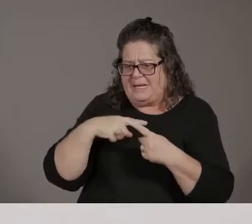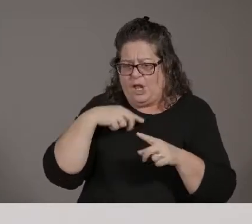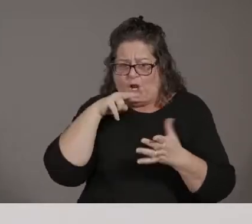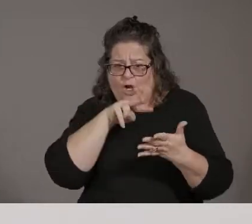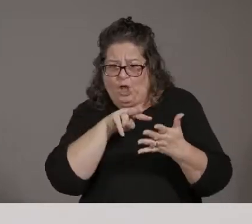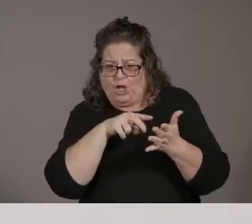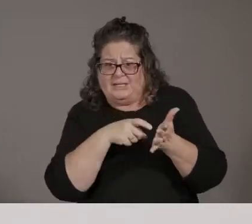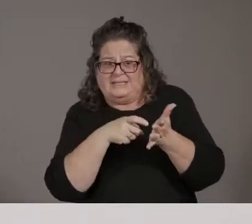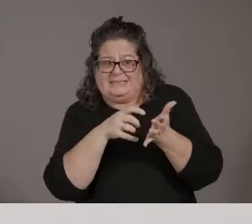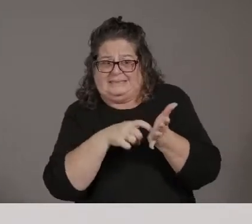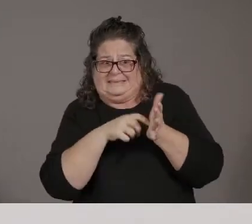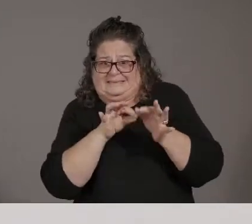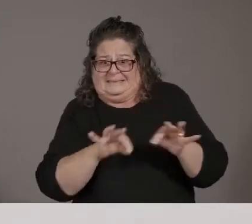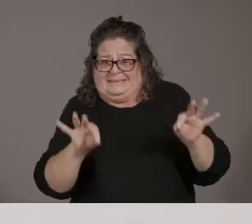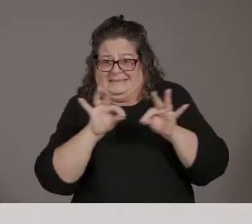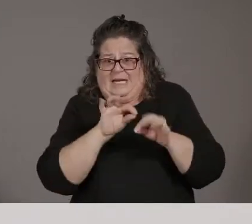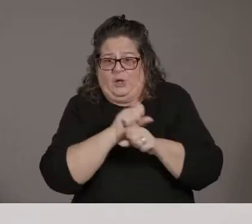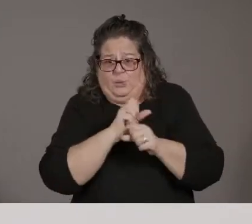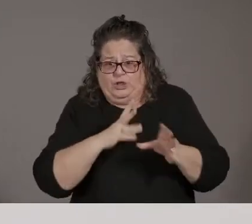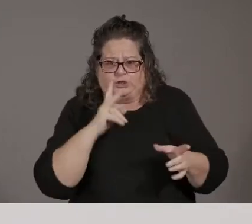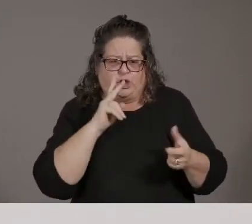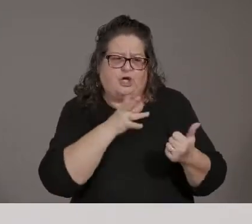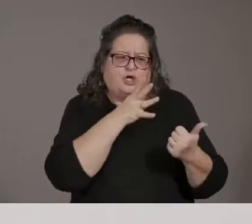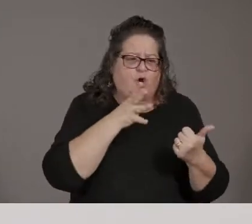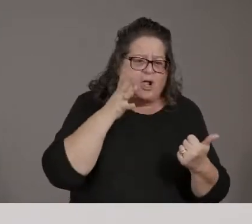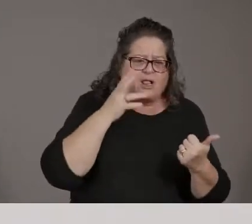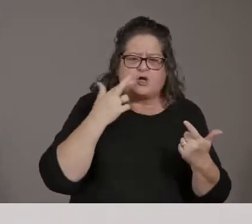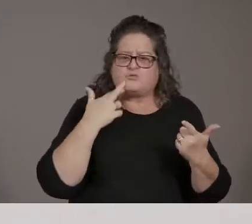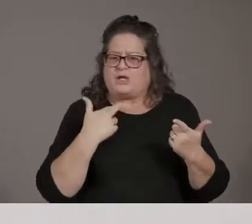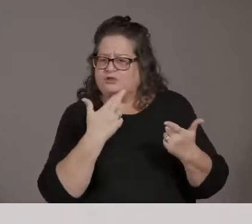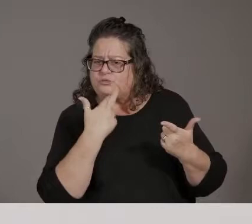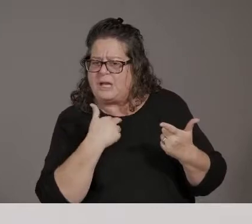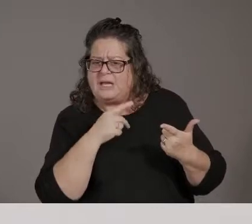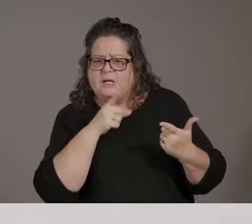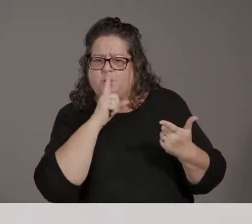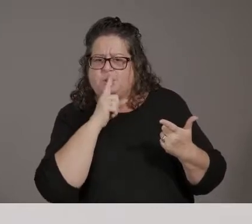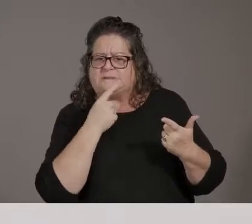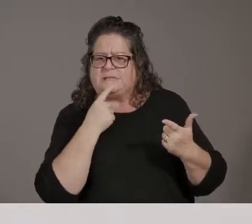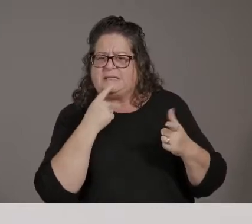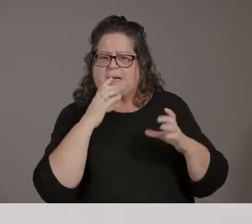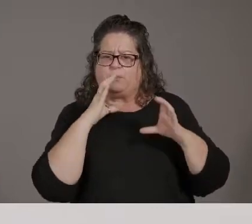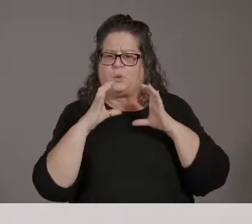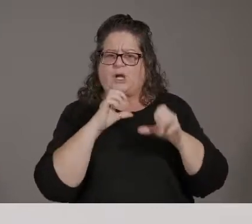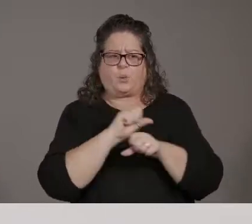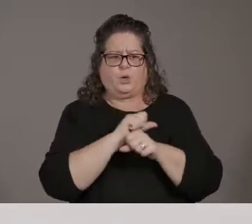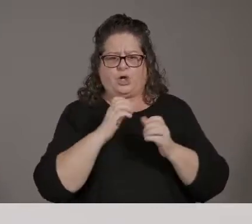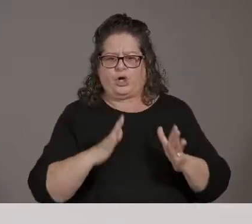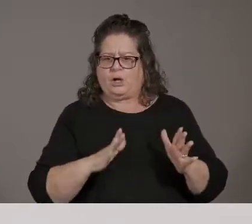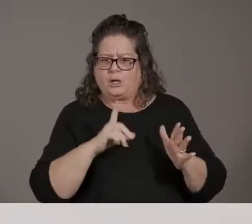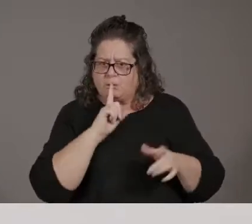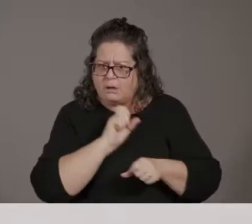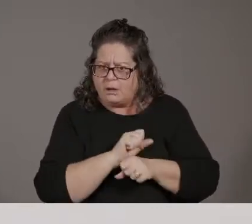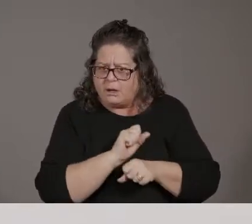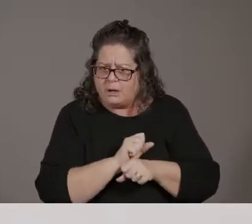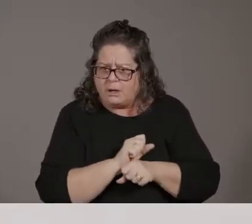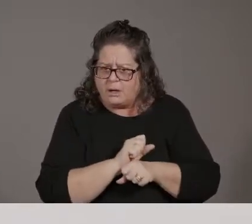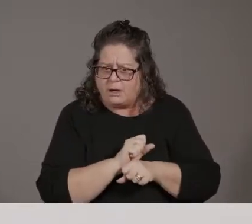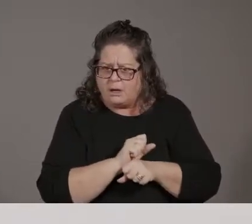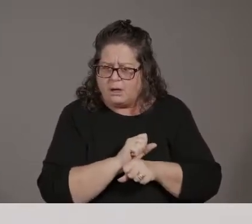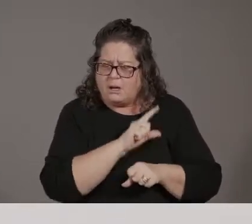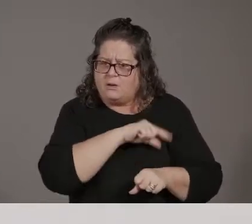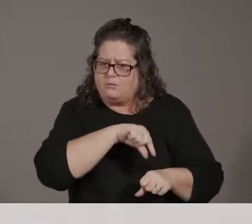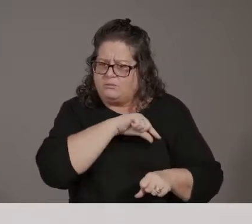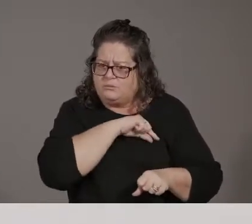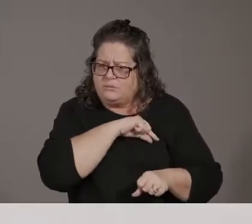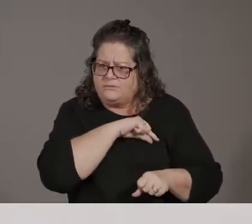agriculture or restaurant workers, um, had I known that I would have signed up long before, before I did. When did you, oh, well,